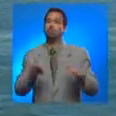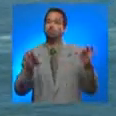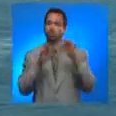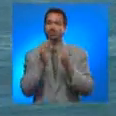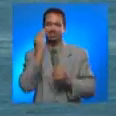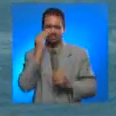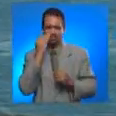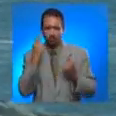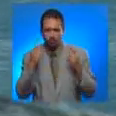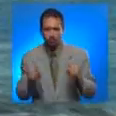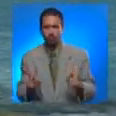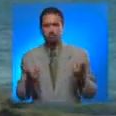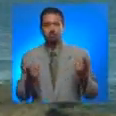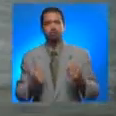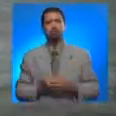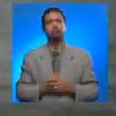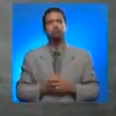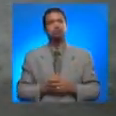immediately.